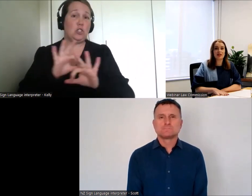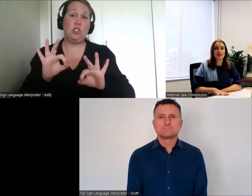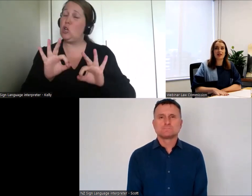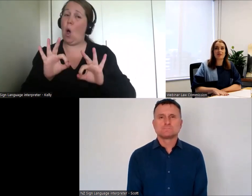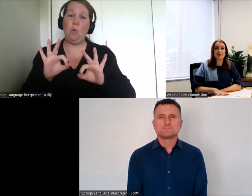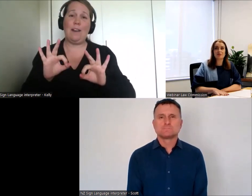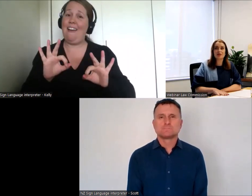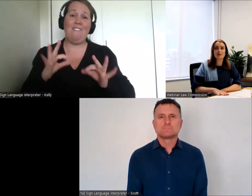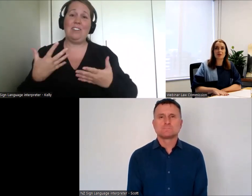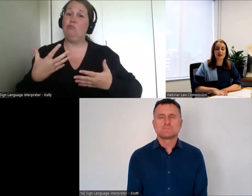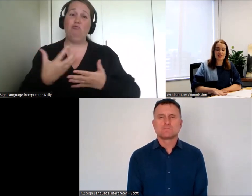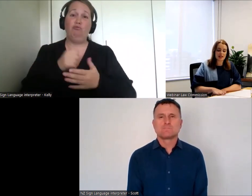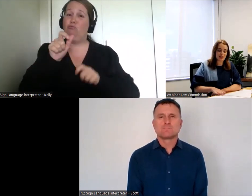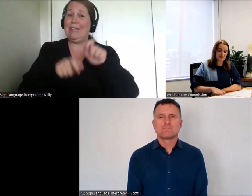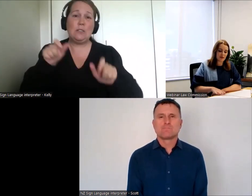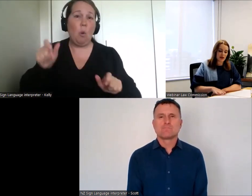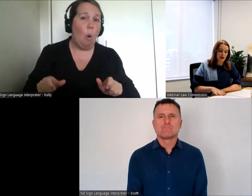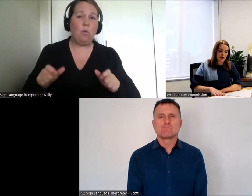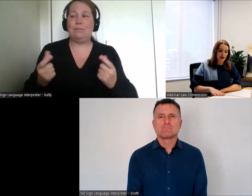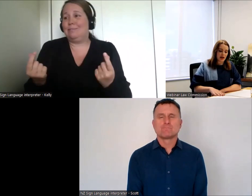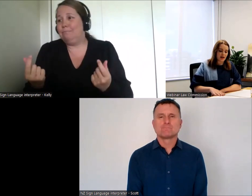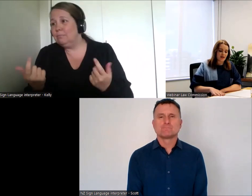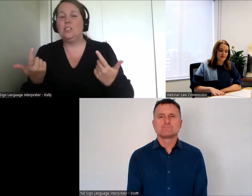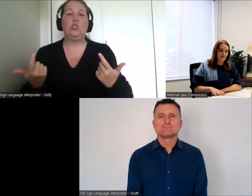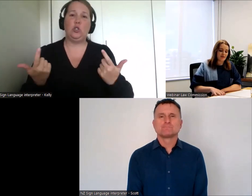everyone as much as we would like to.